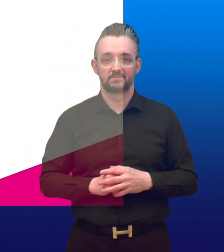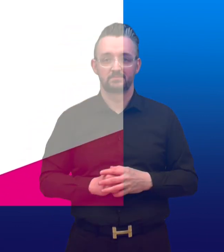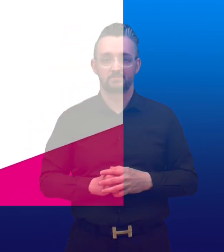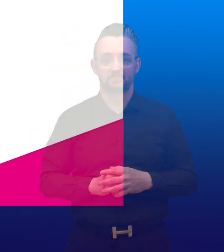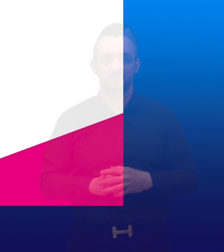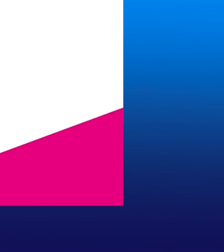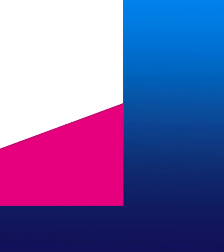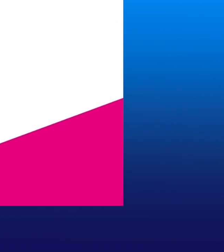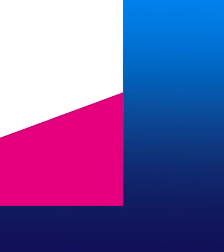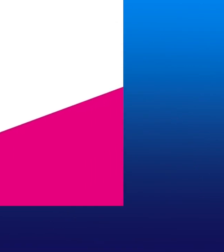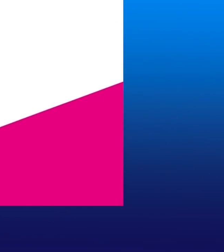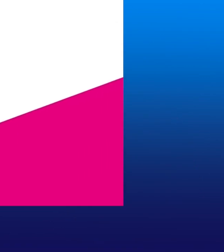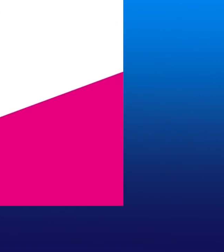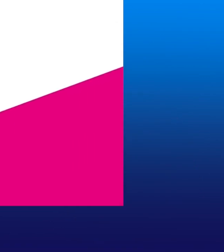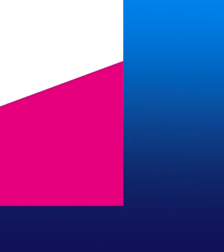the the the the